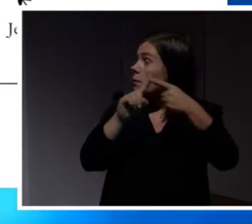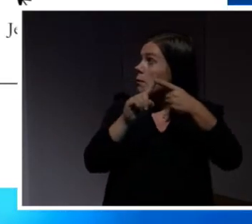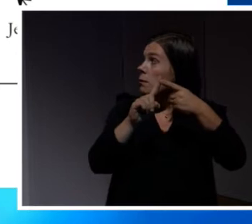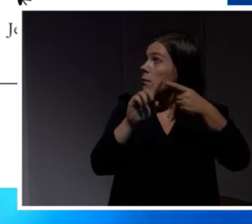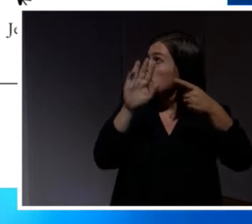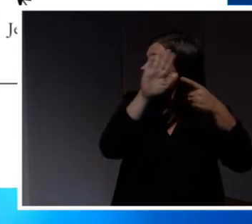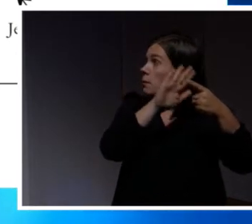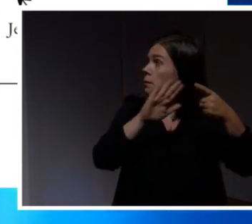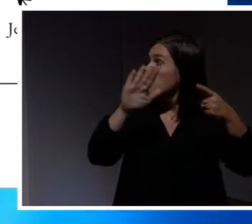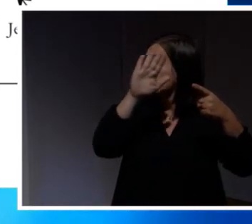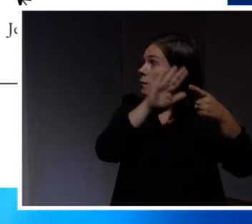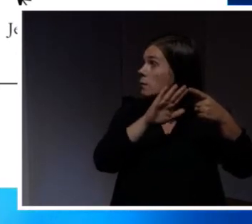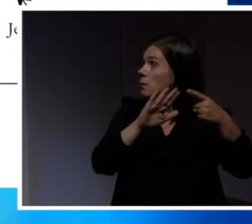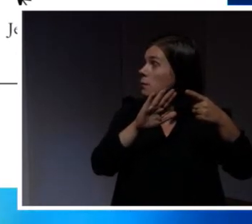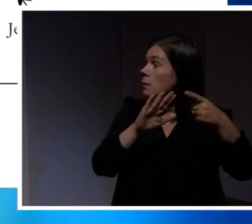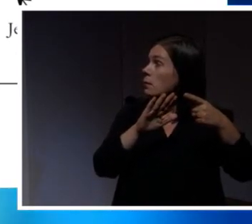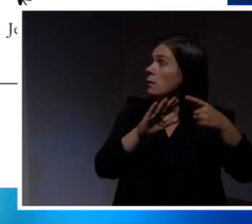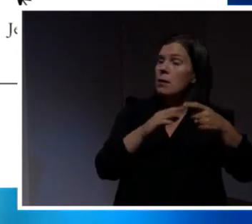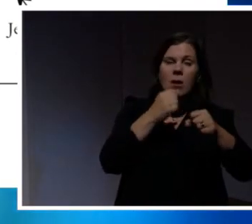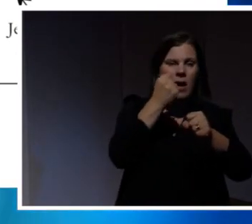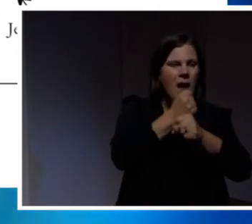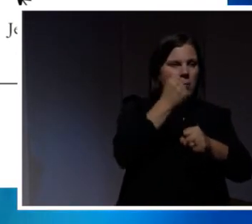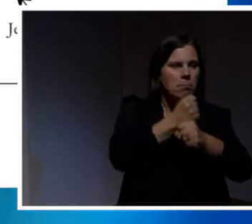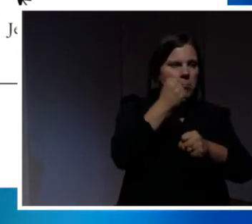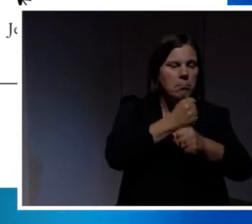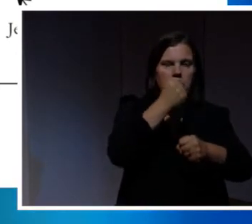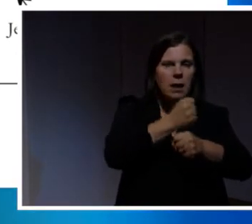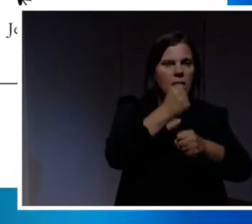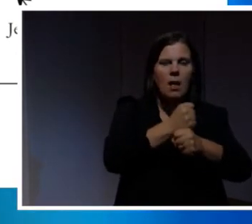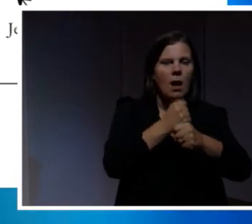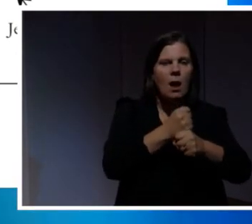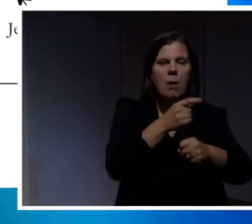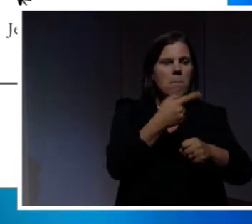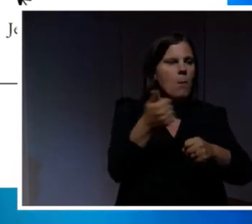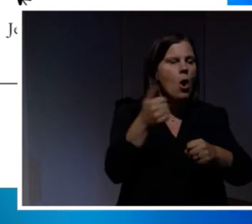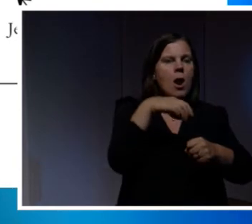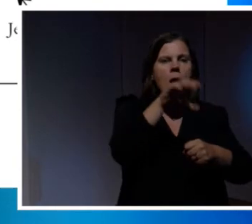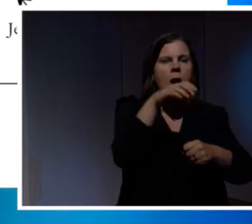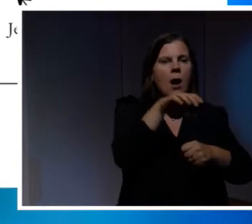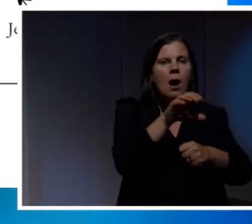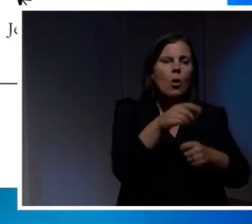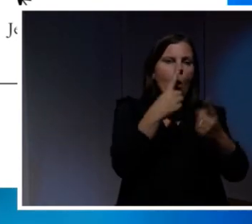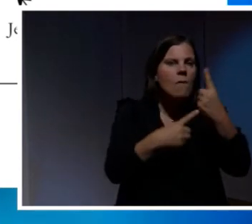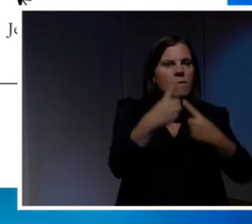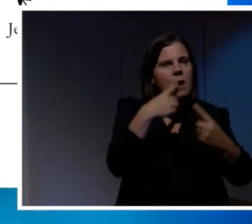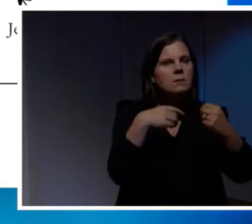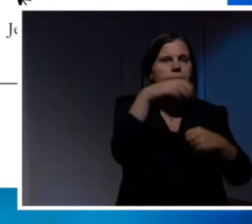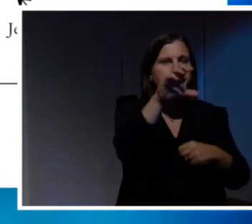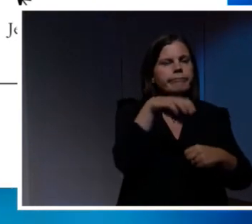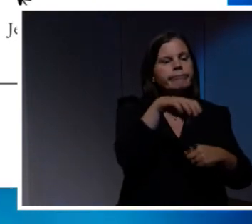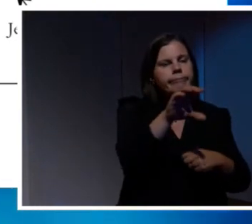of you know. They're the all work, no play grouping. They're the type of people who post that they've maybe been to a conference like this one,